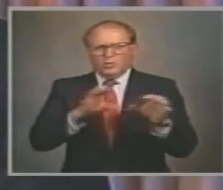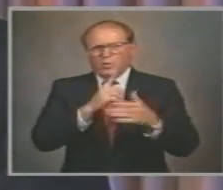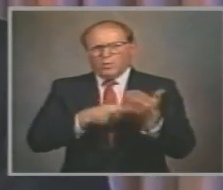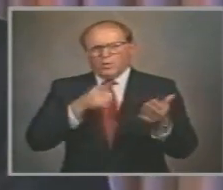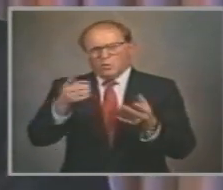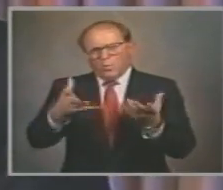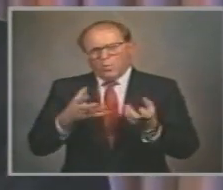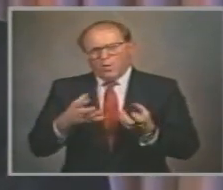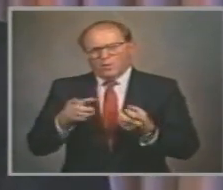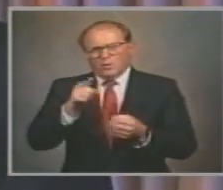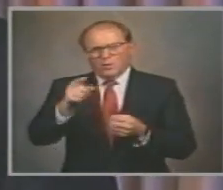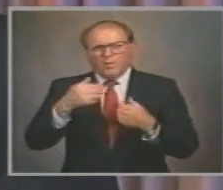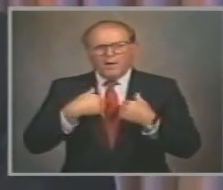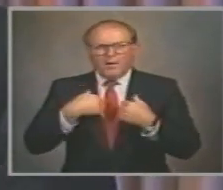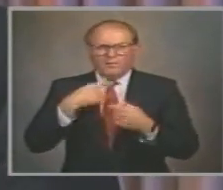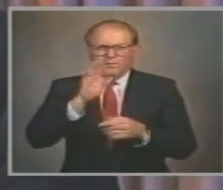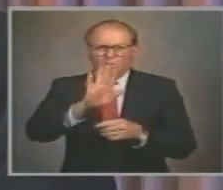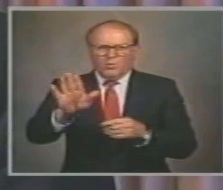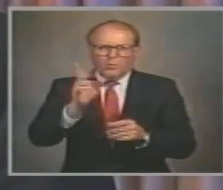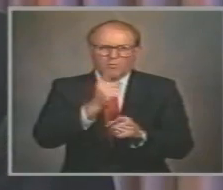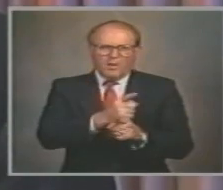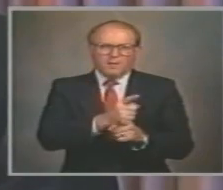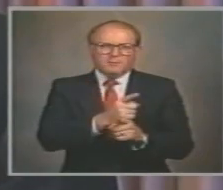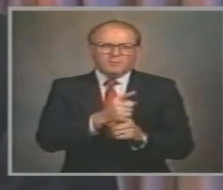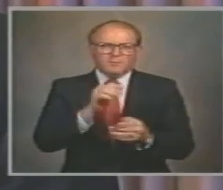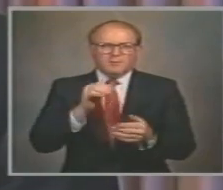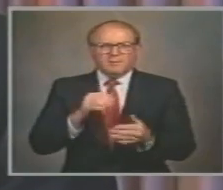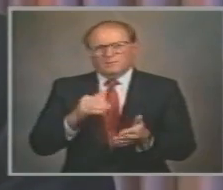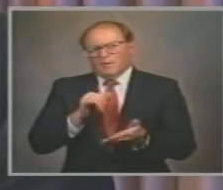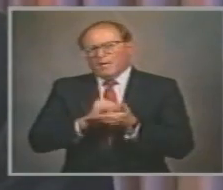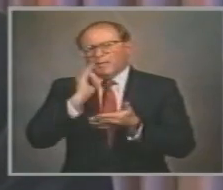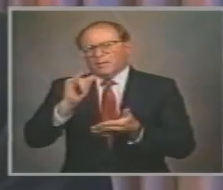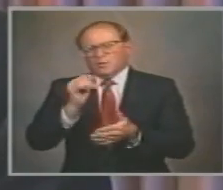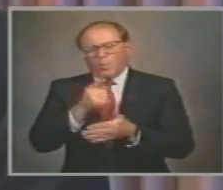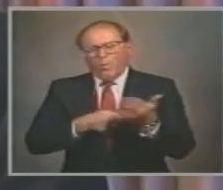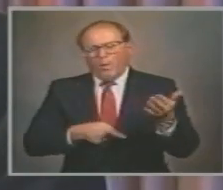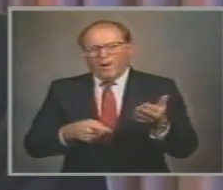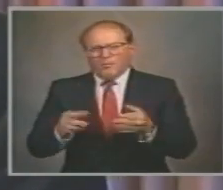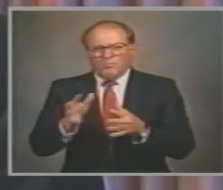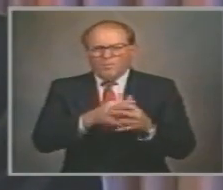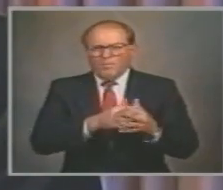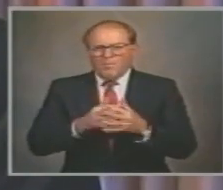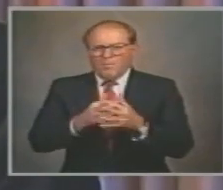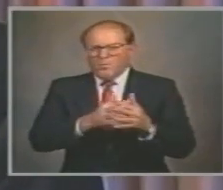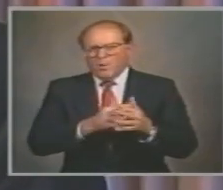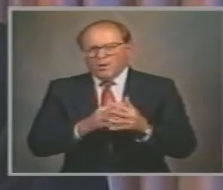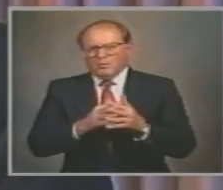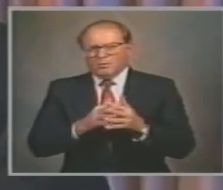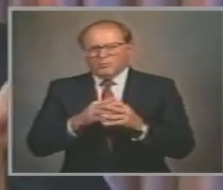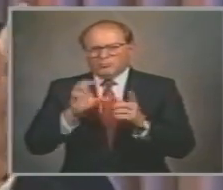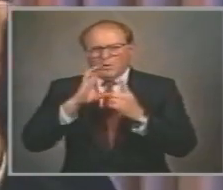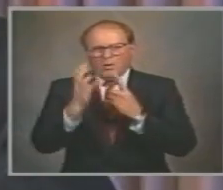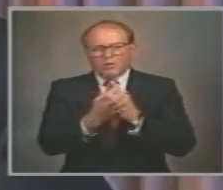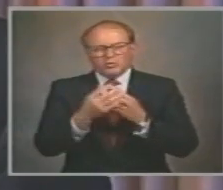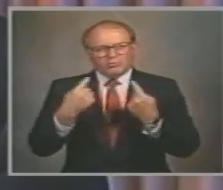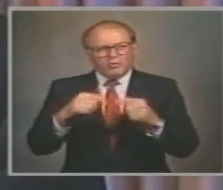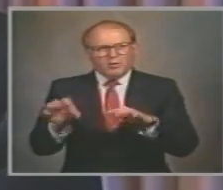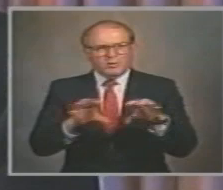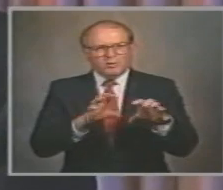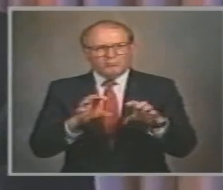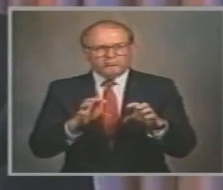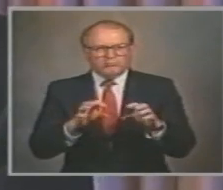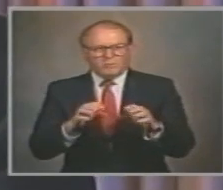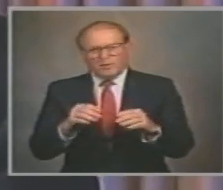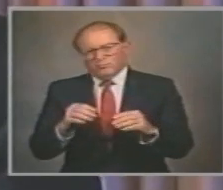your rights Isn't that what the American society Has been doing For the past 30 years Drop out of school If you